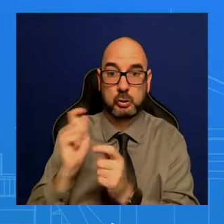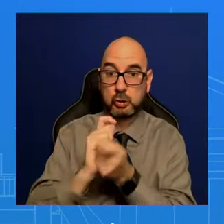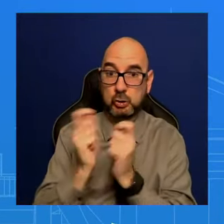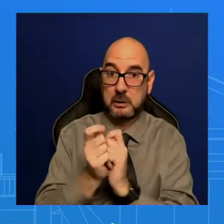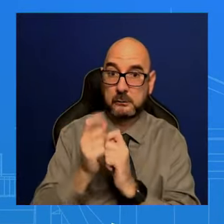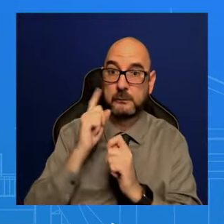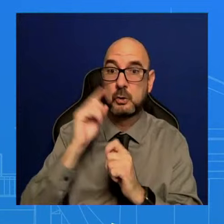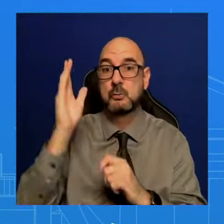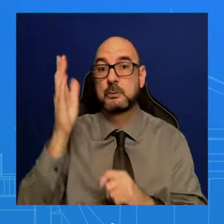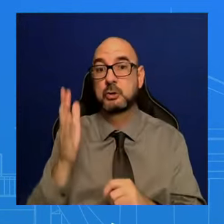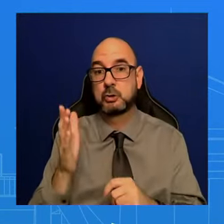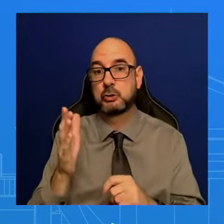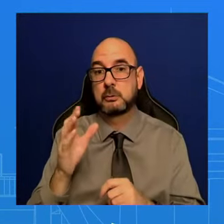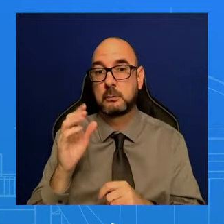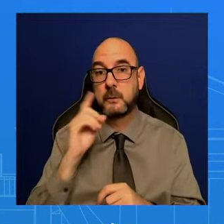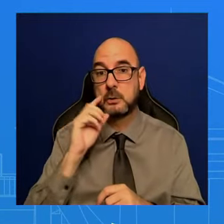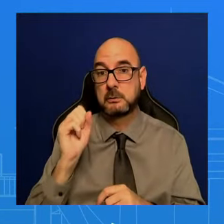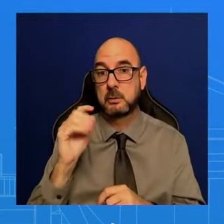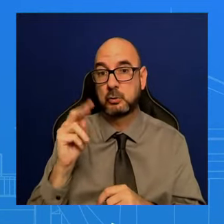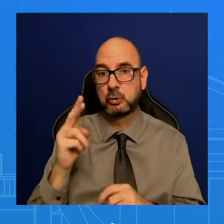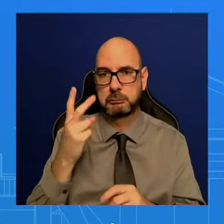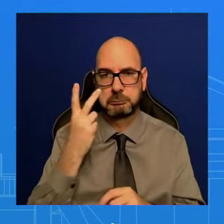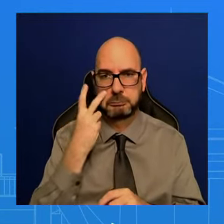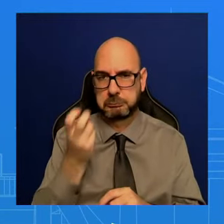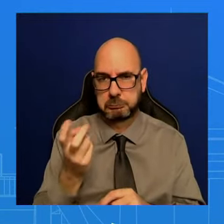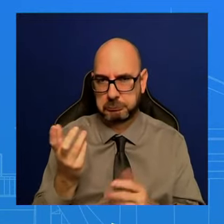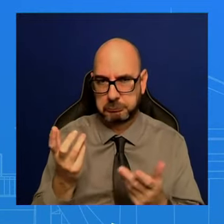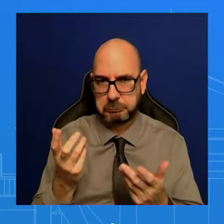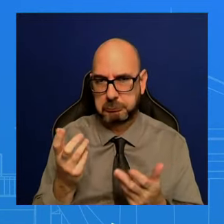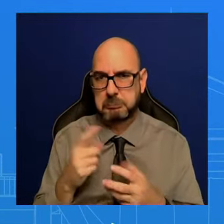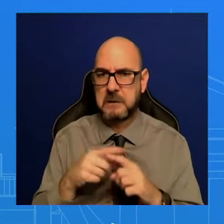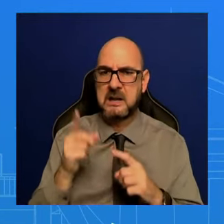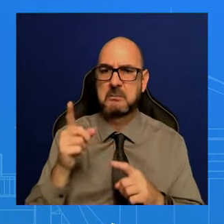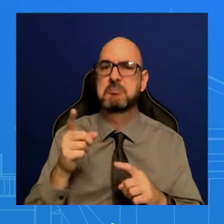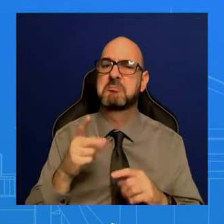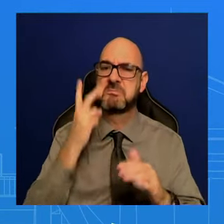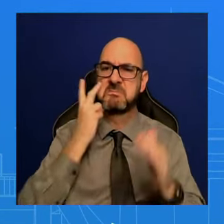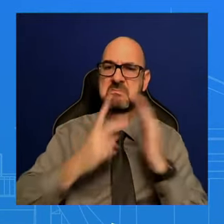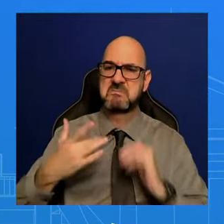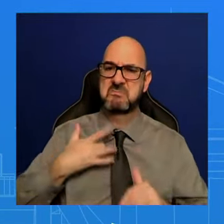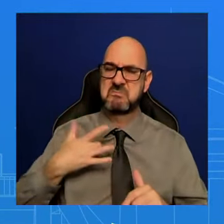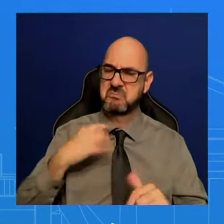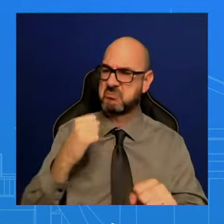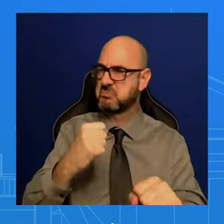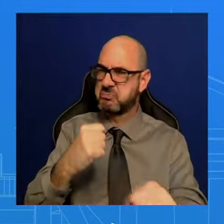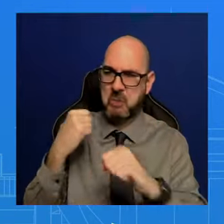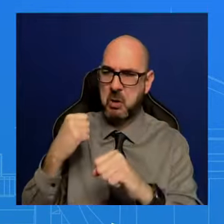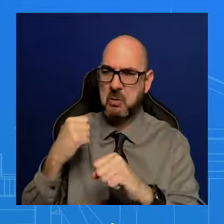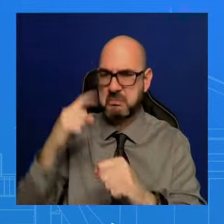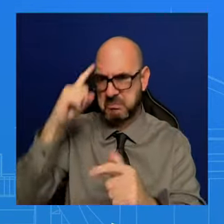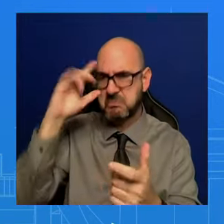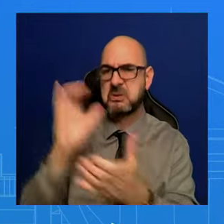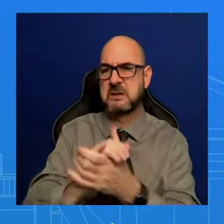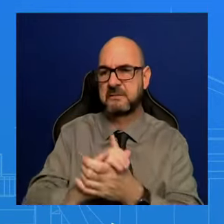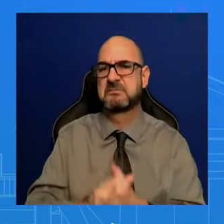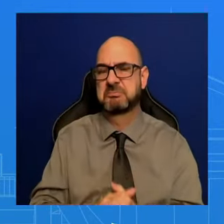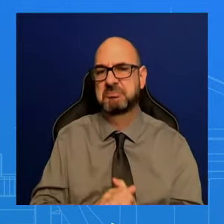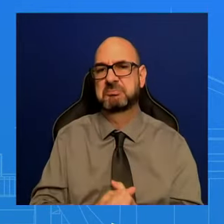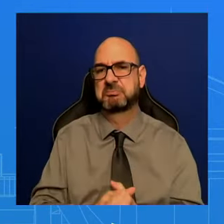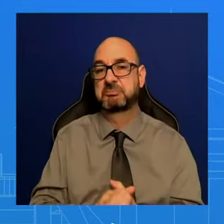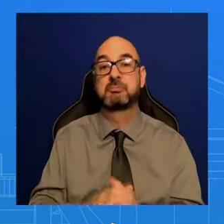the President is going to be optimistic. He is. As it relates to his speech, look, these speeches are all of them. You know, they